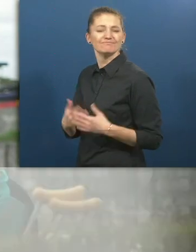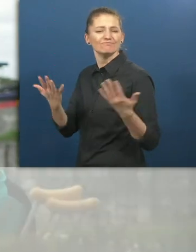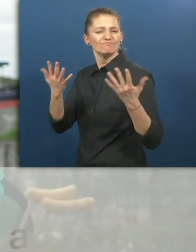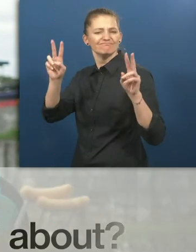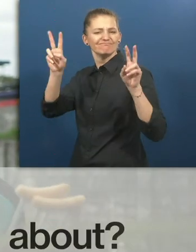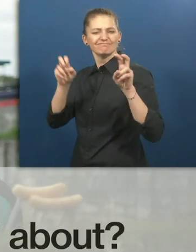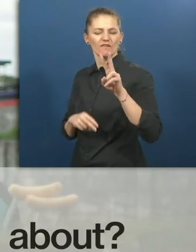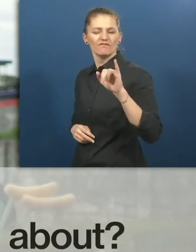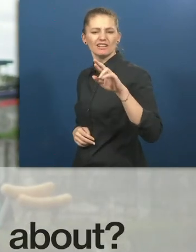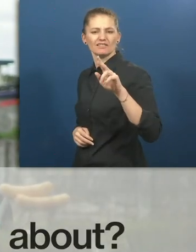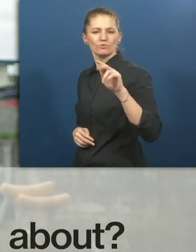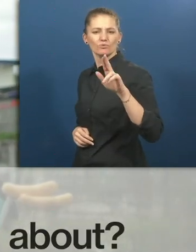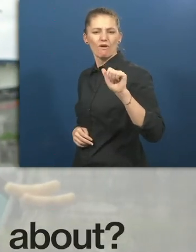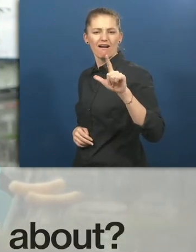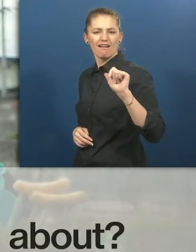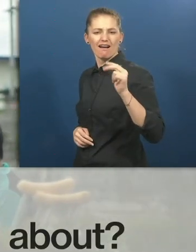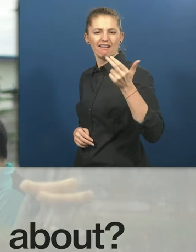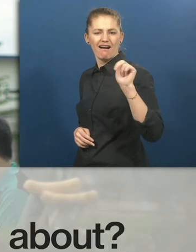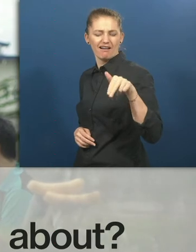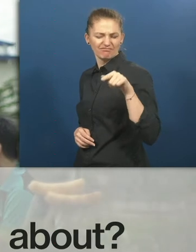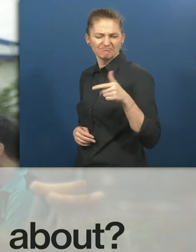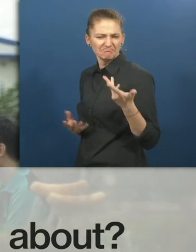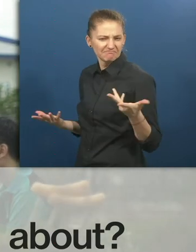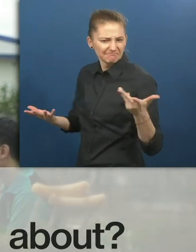What is virtual A-Han about? What